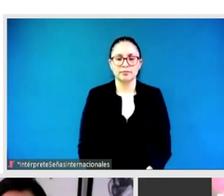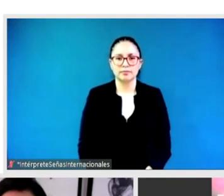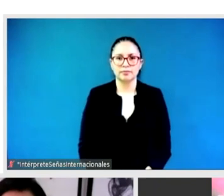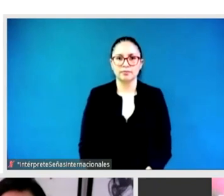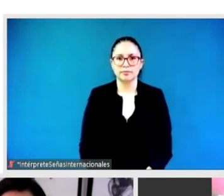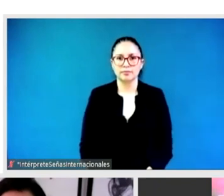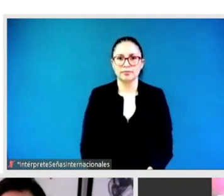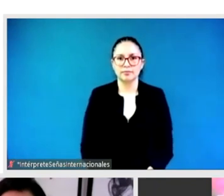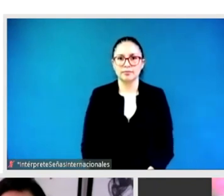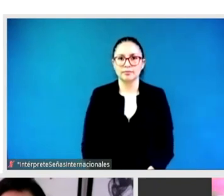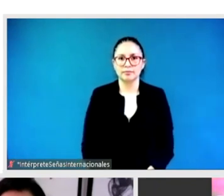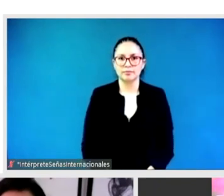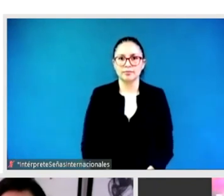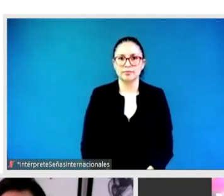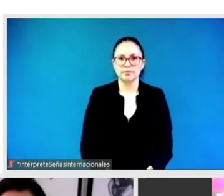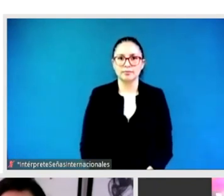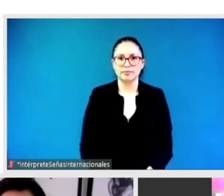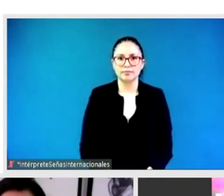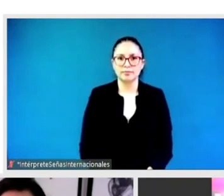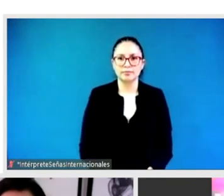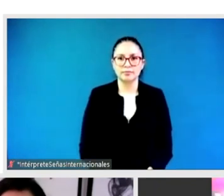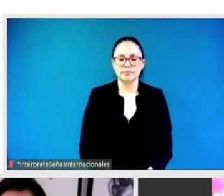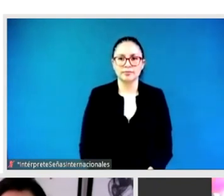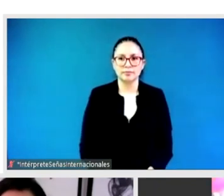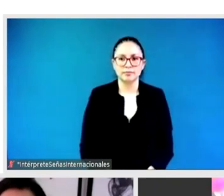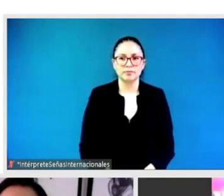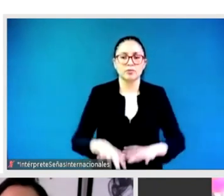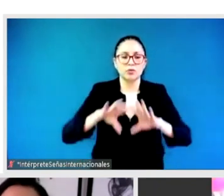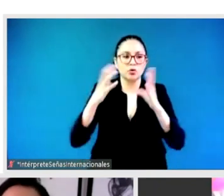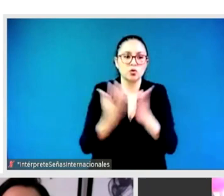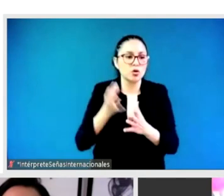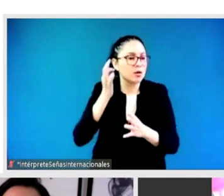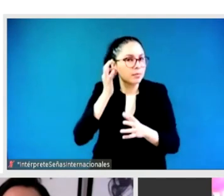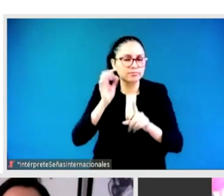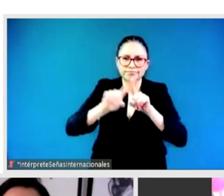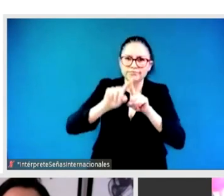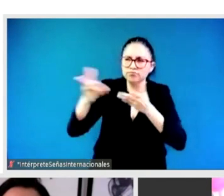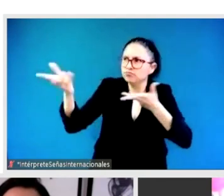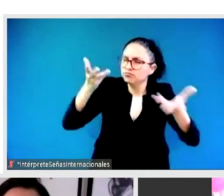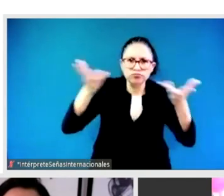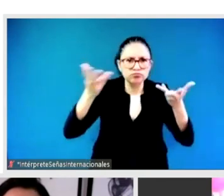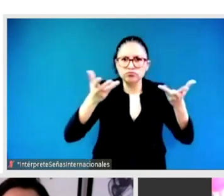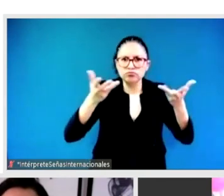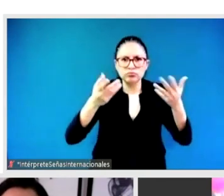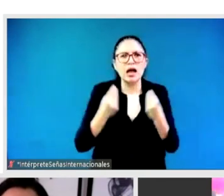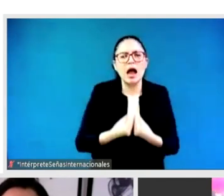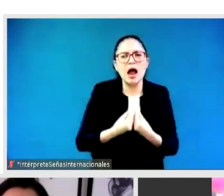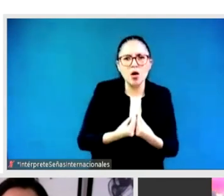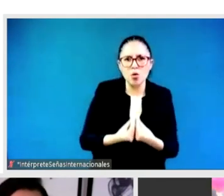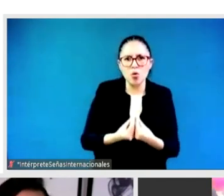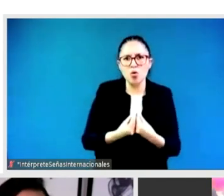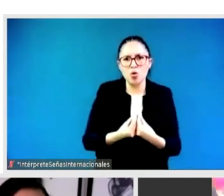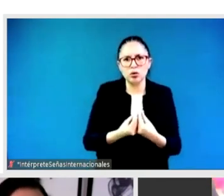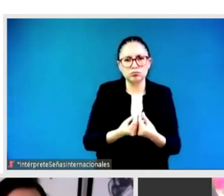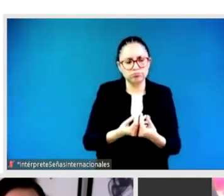Let me thank all of our, first of all, congratulate UN Women in partnership with the government of